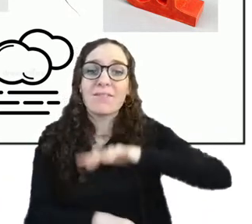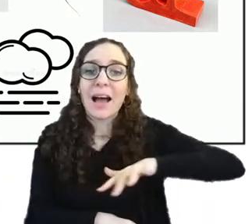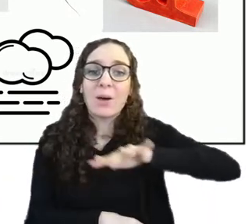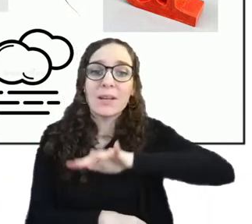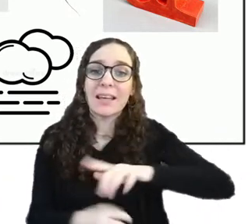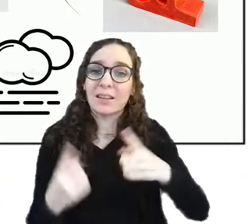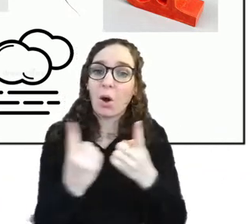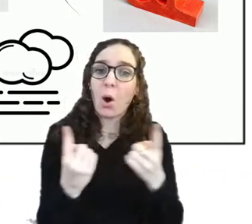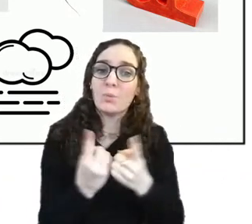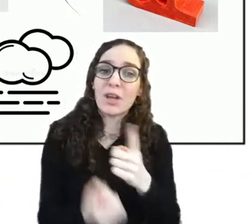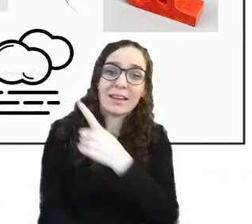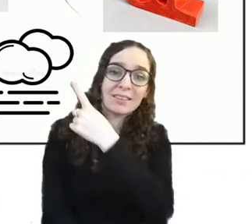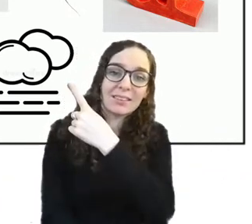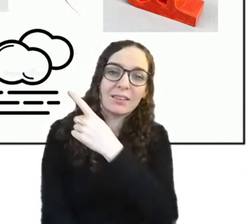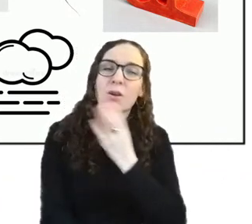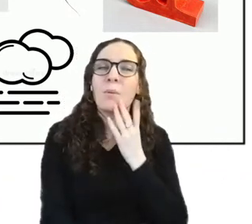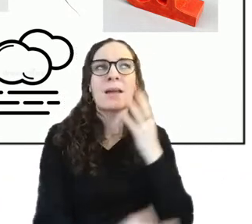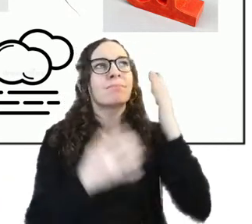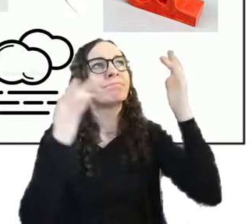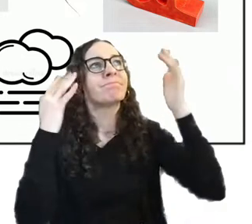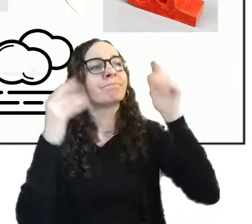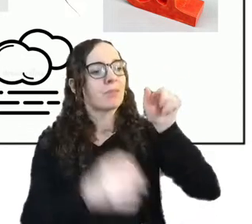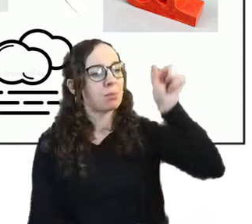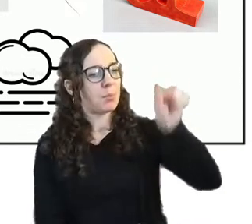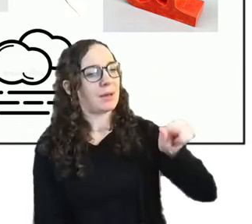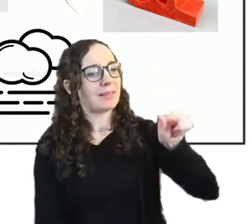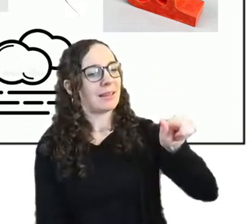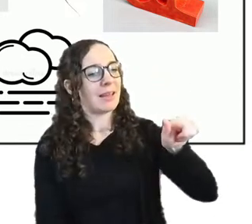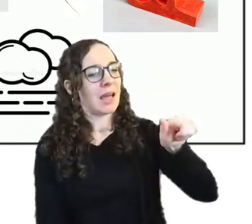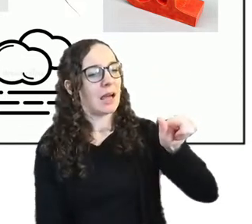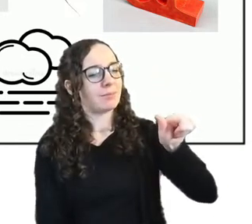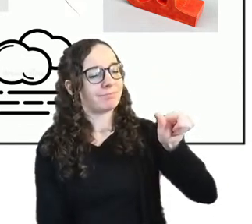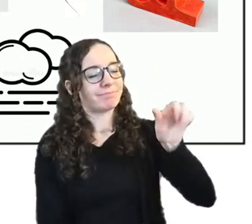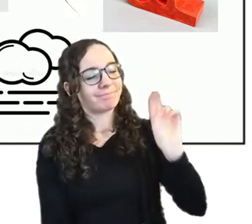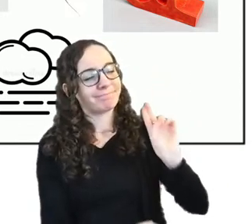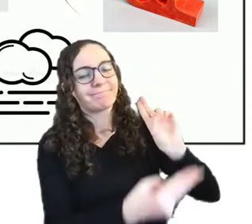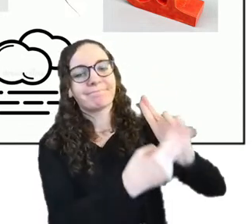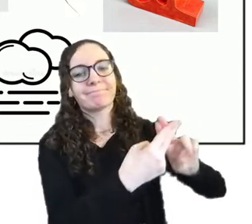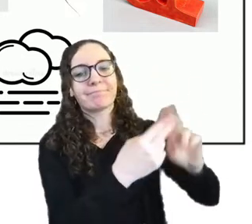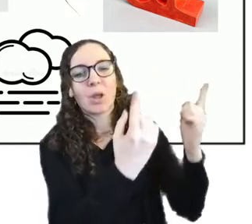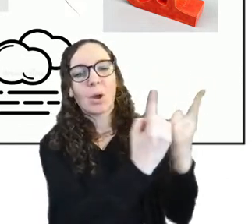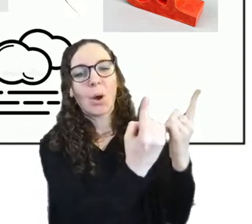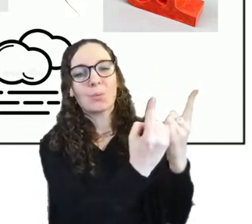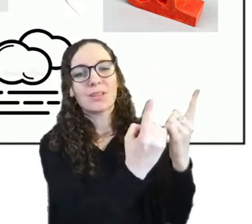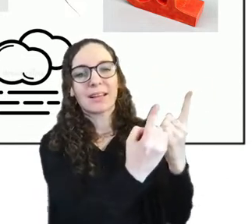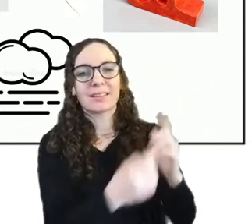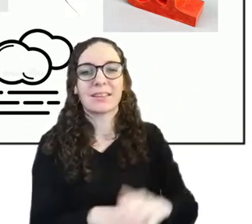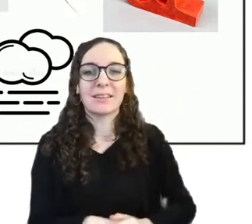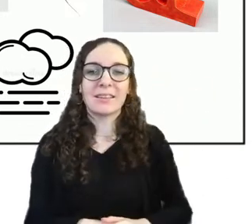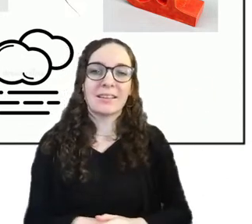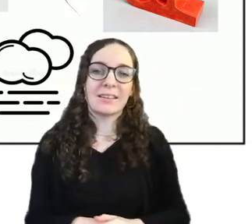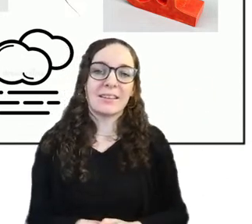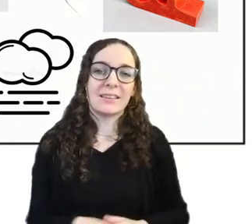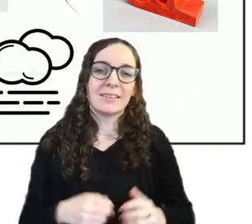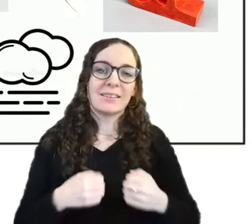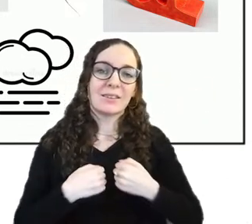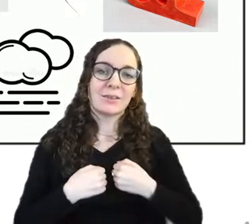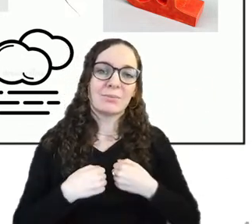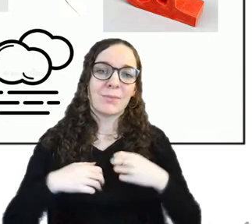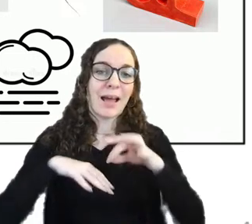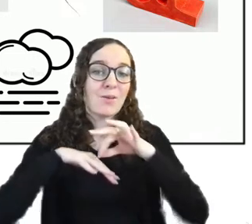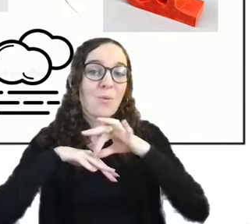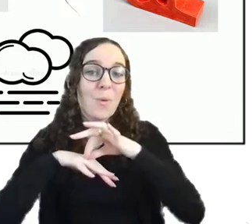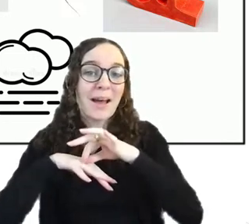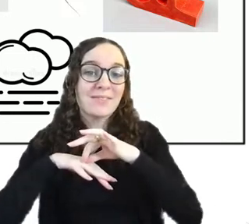i think of objects related to that person uh so my wife's butter um unsalted